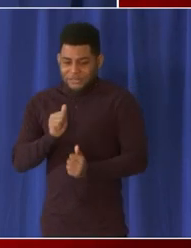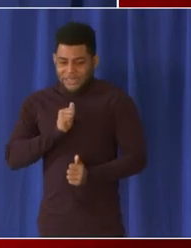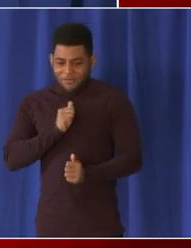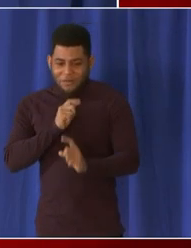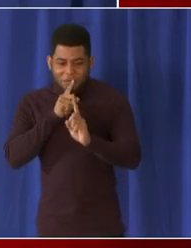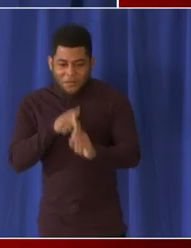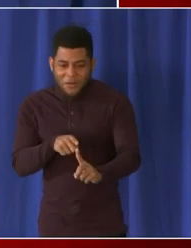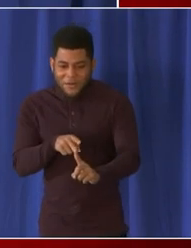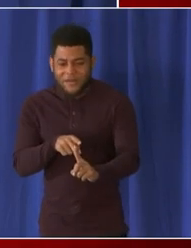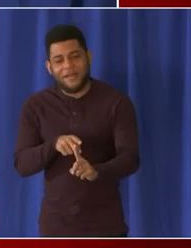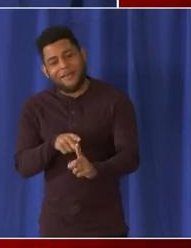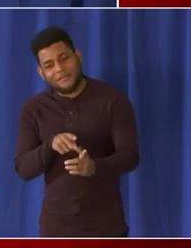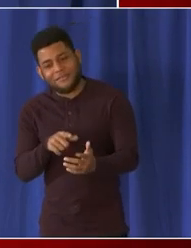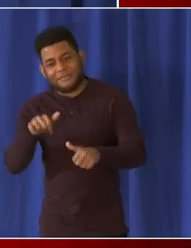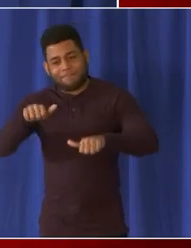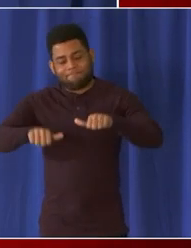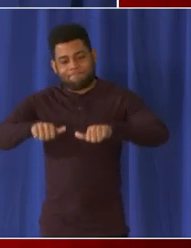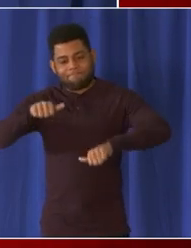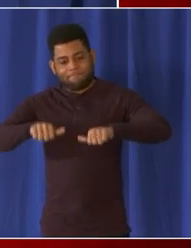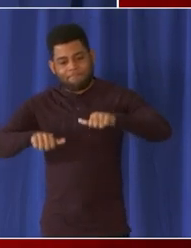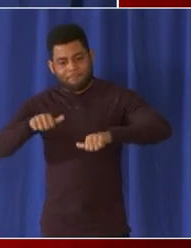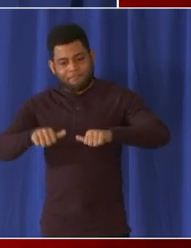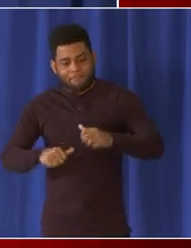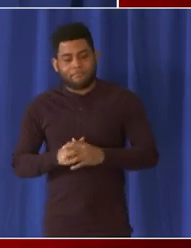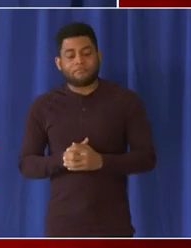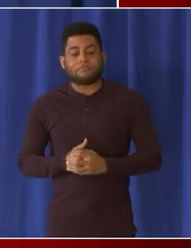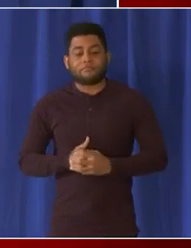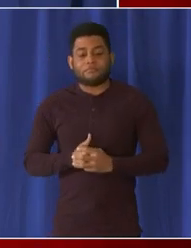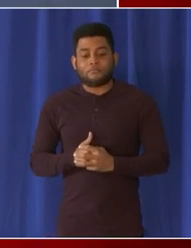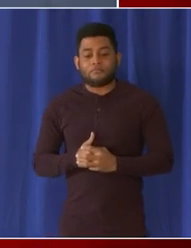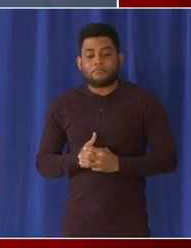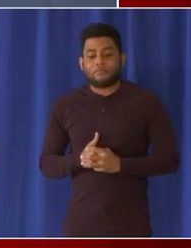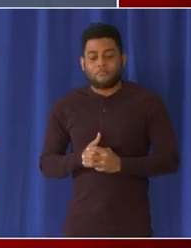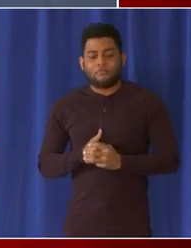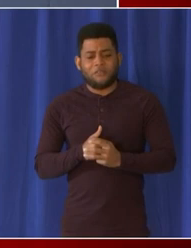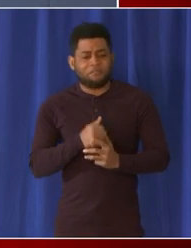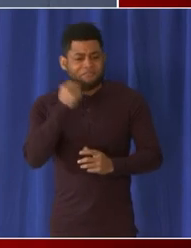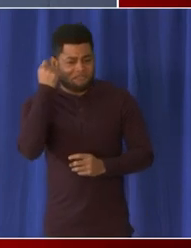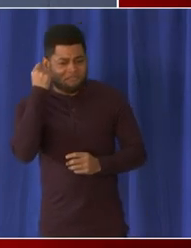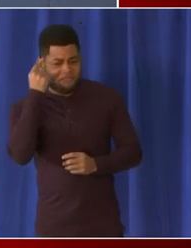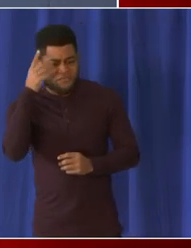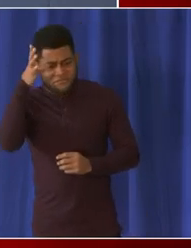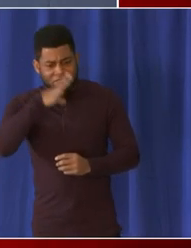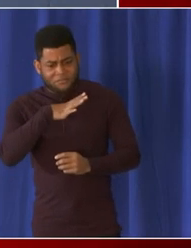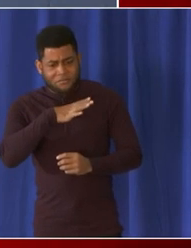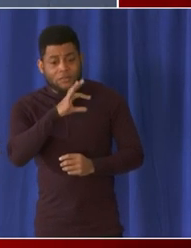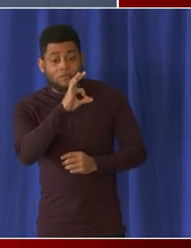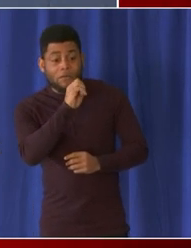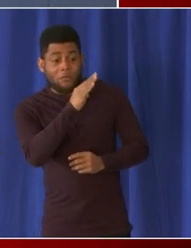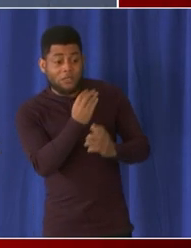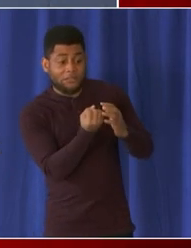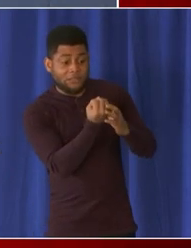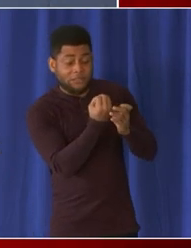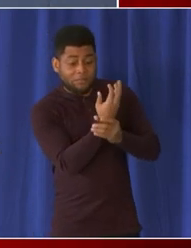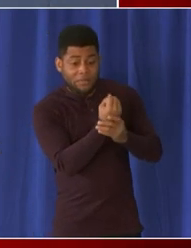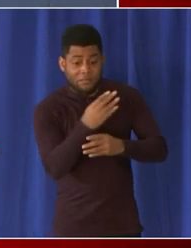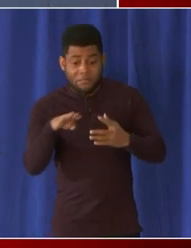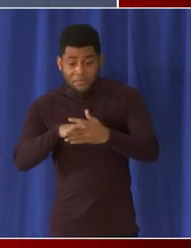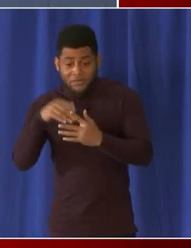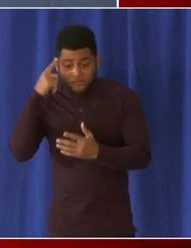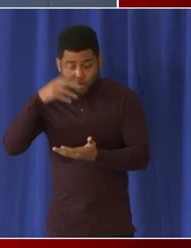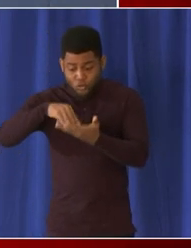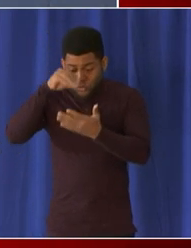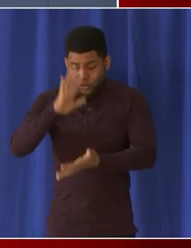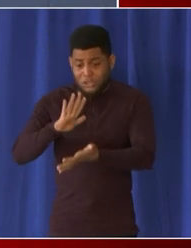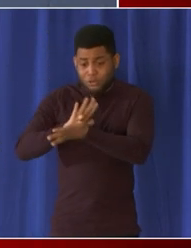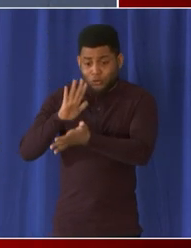the schools could i just get a clarification uh for these two breaks the february break and the spring break will that look just like it did um